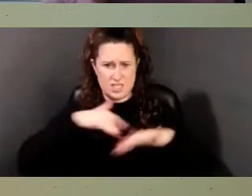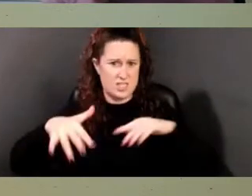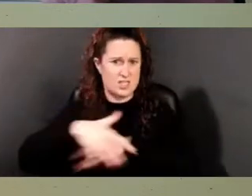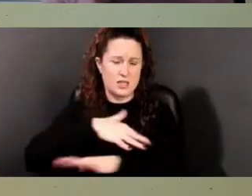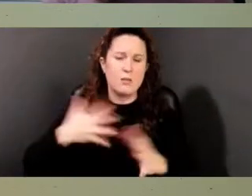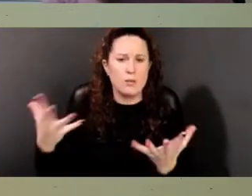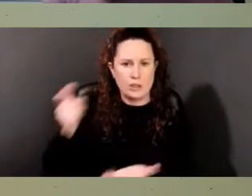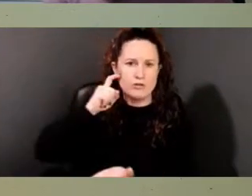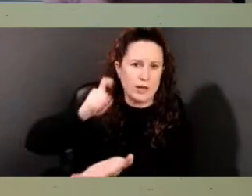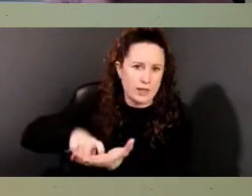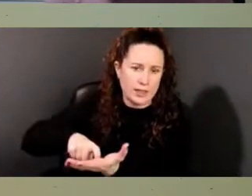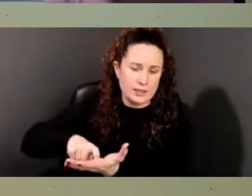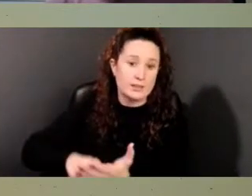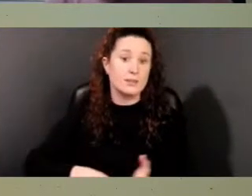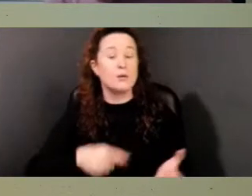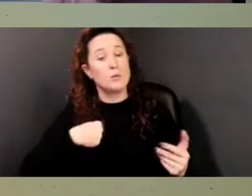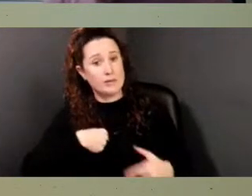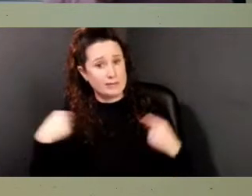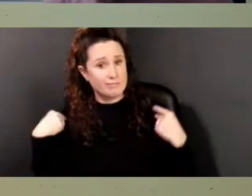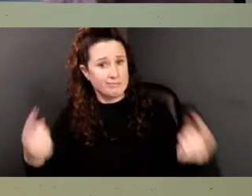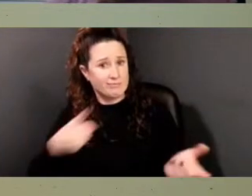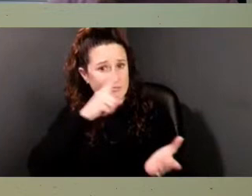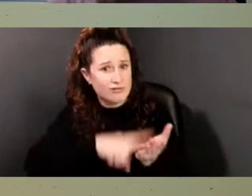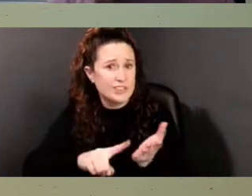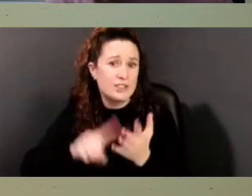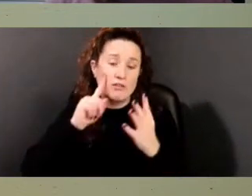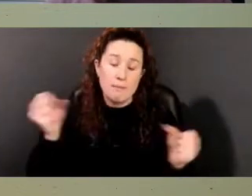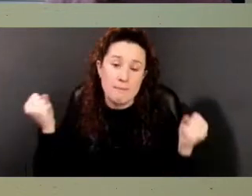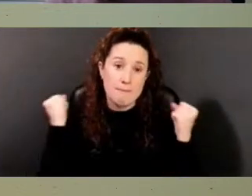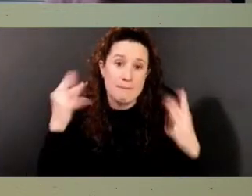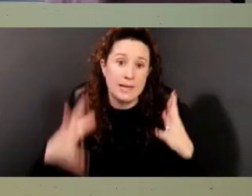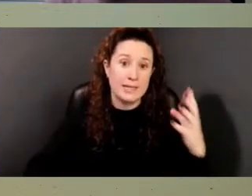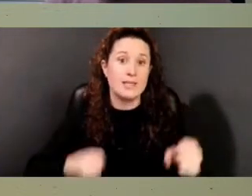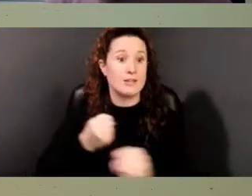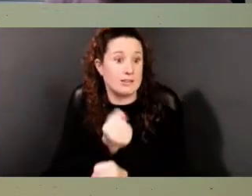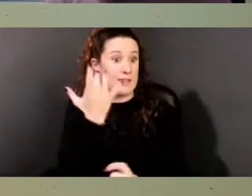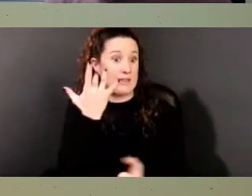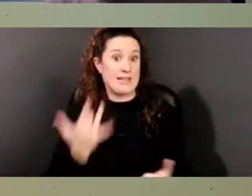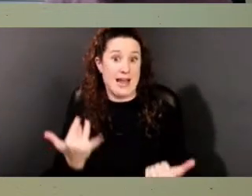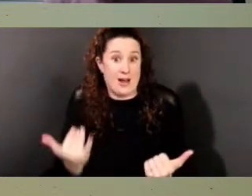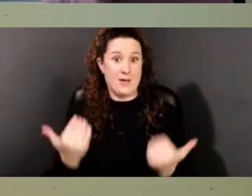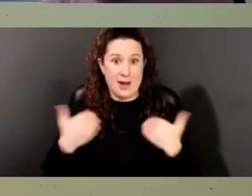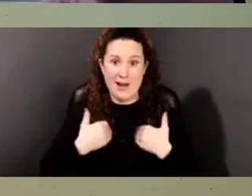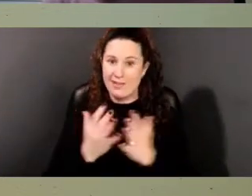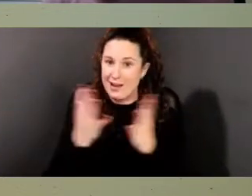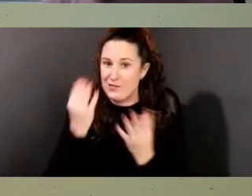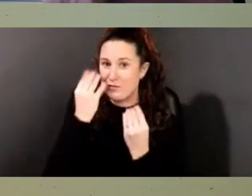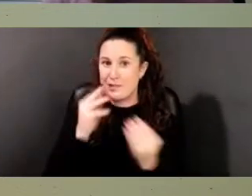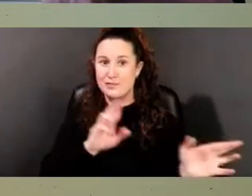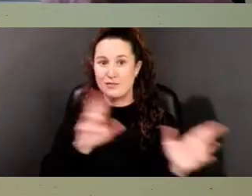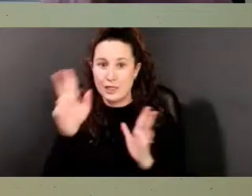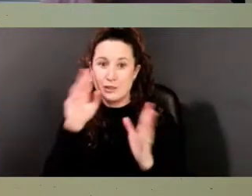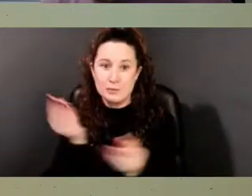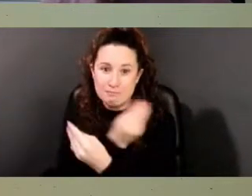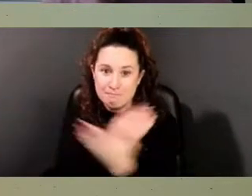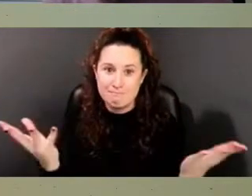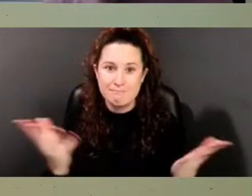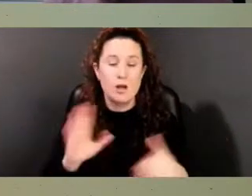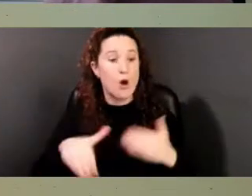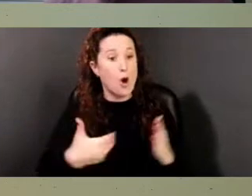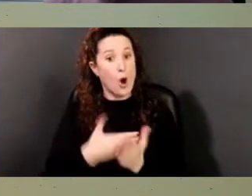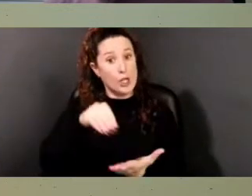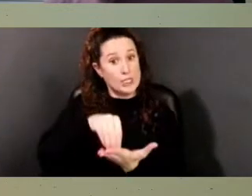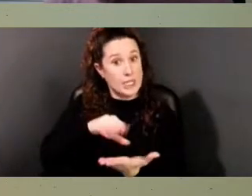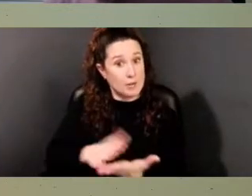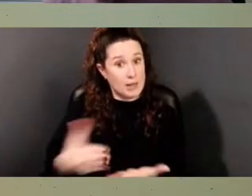Research has been going on for decades, which is how we have everything that I'm about to share with you. Every document that's been examined